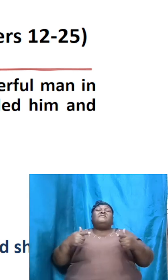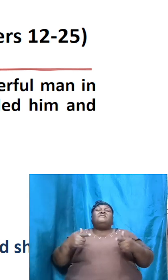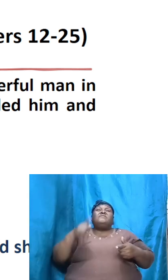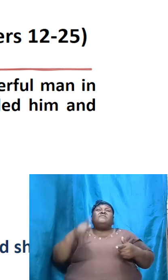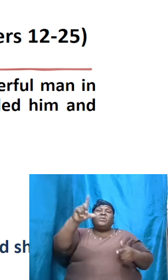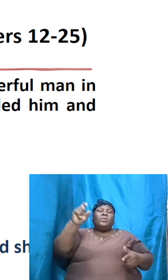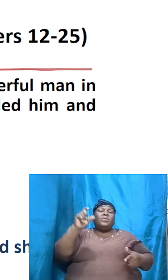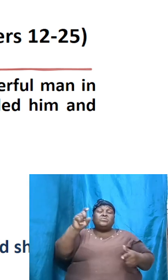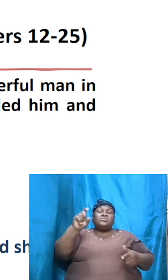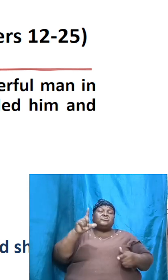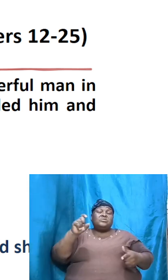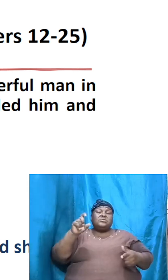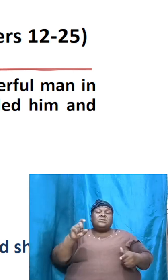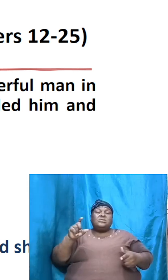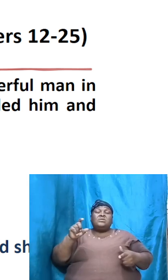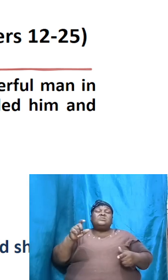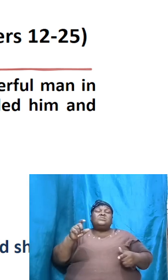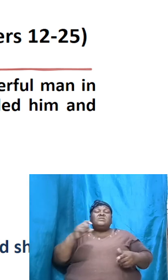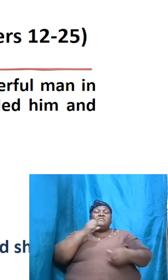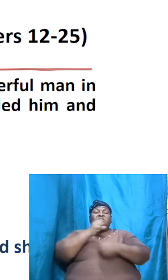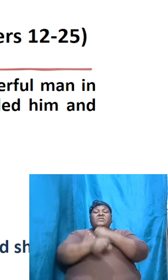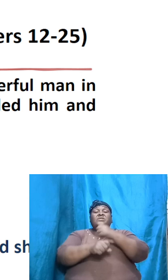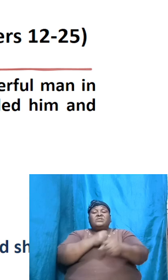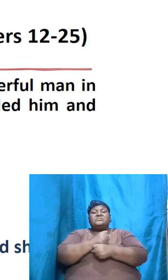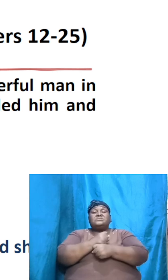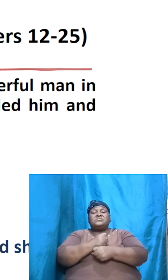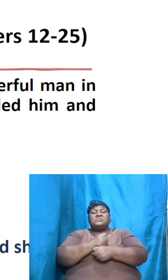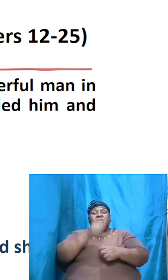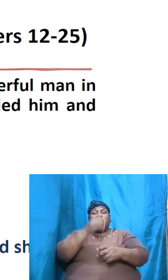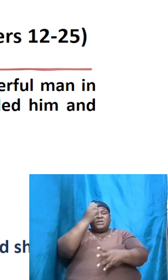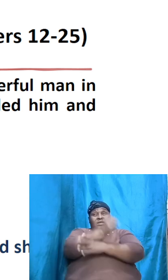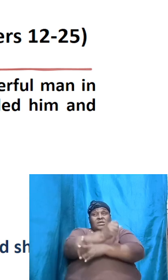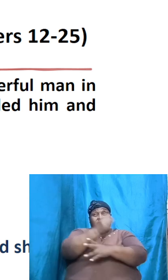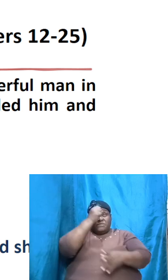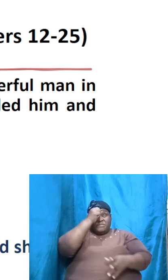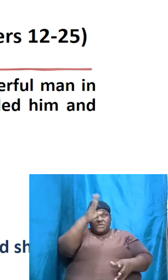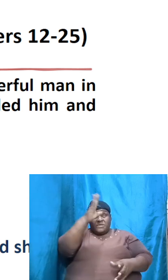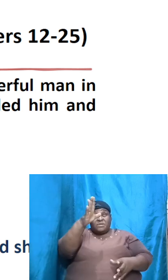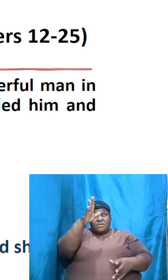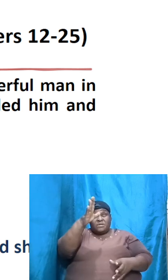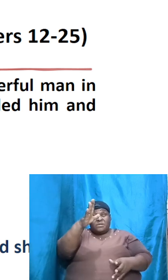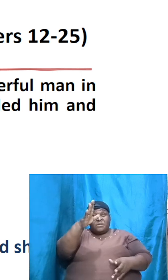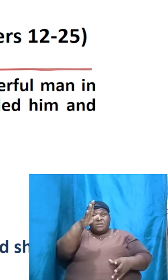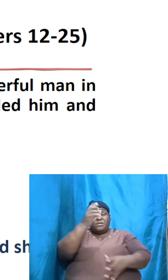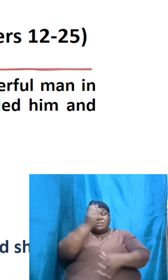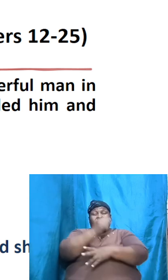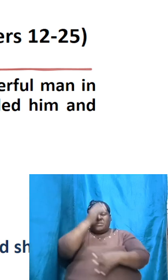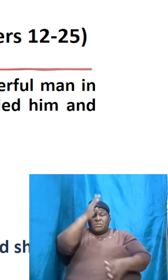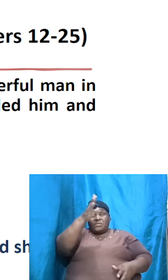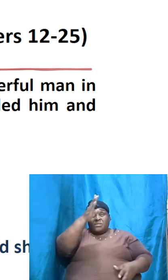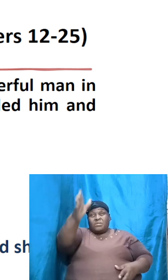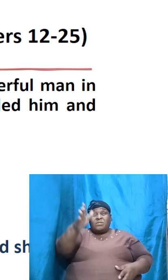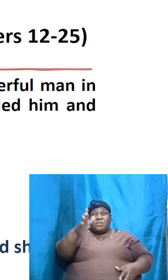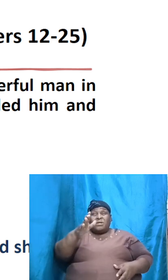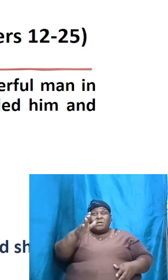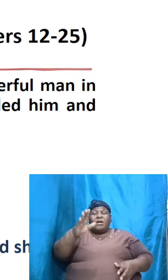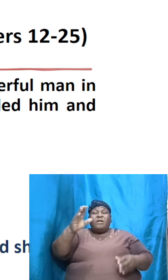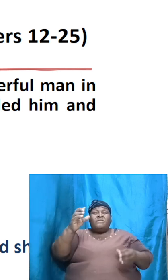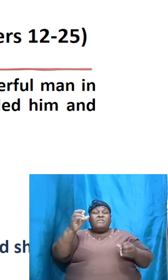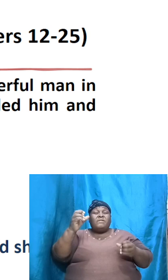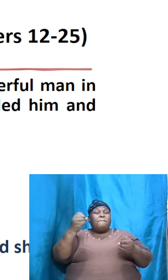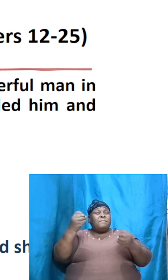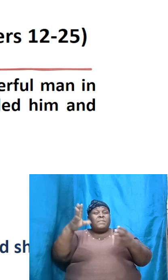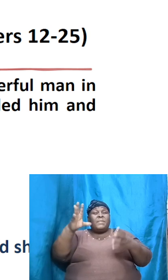So Abraham's daddy, Abraham's grandfather was coming from hundreds of